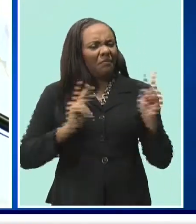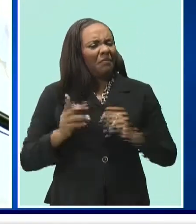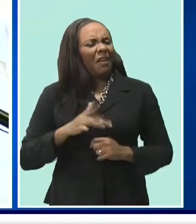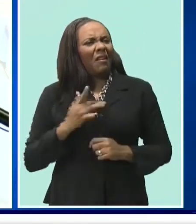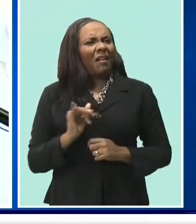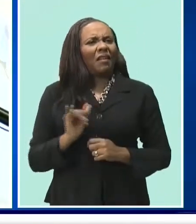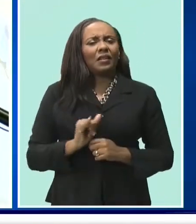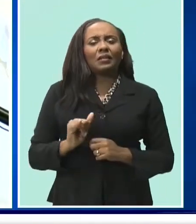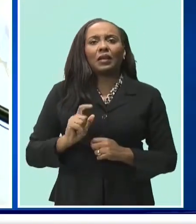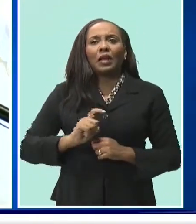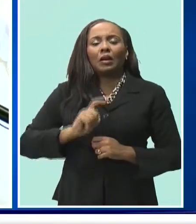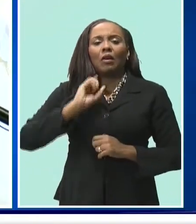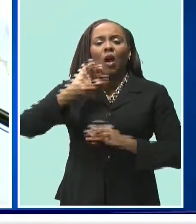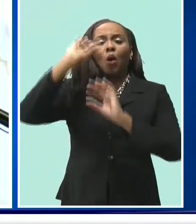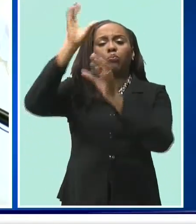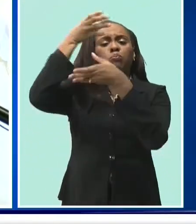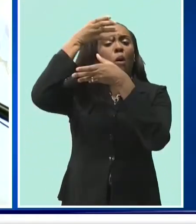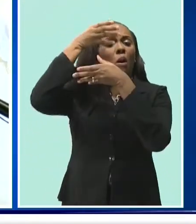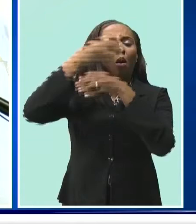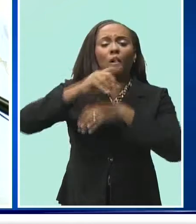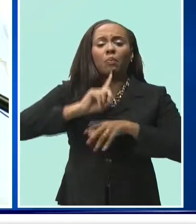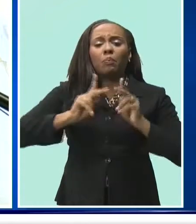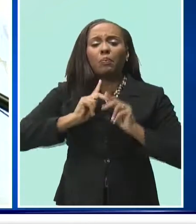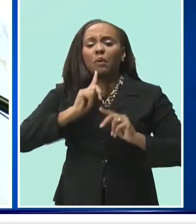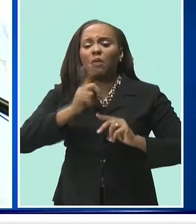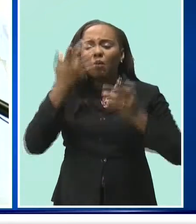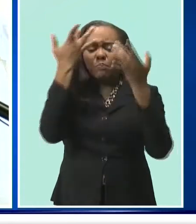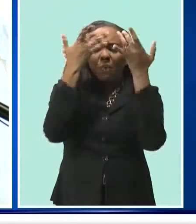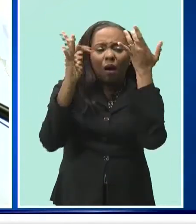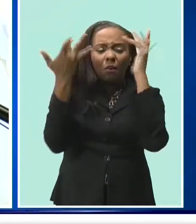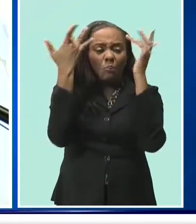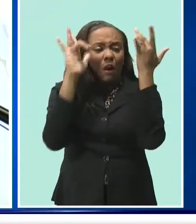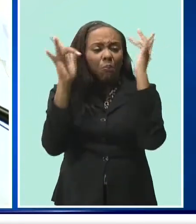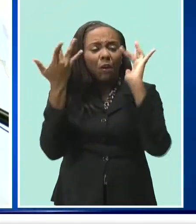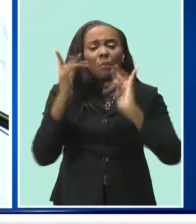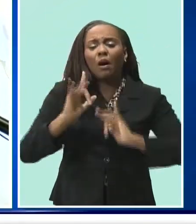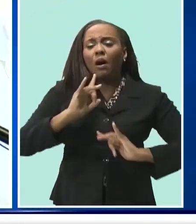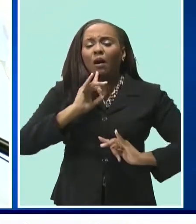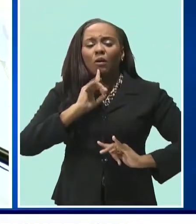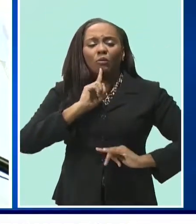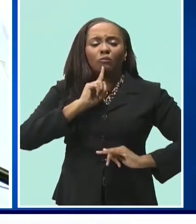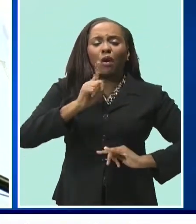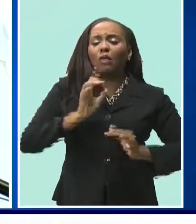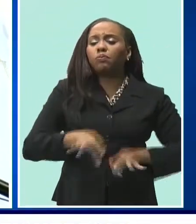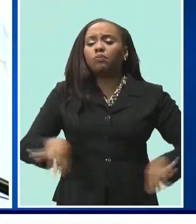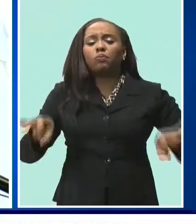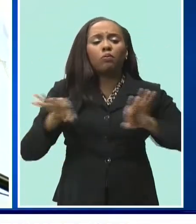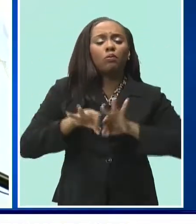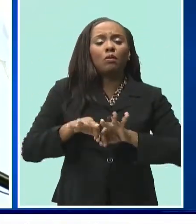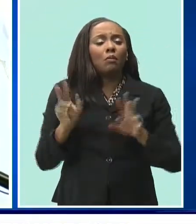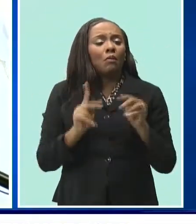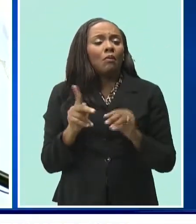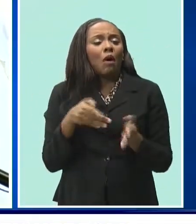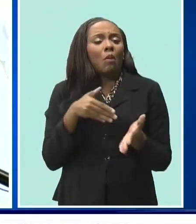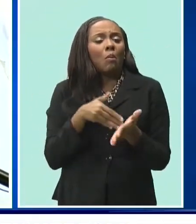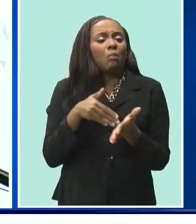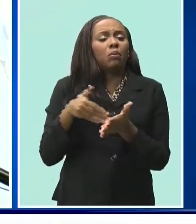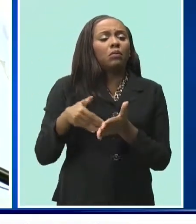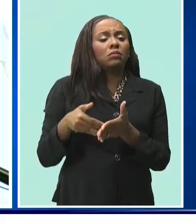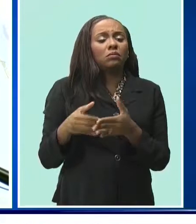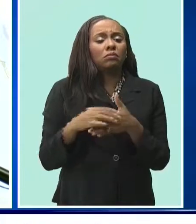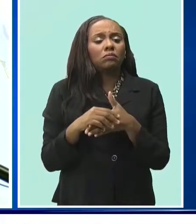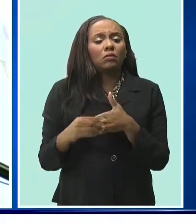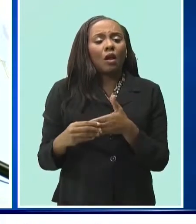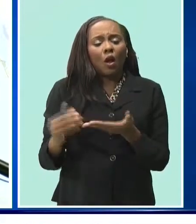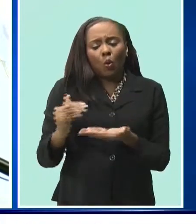some brilliant person with a degree of the highest level or having the most millions of dollars to be